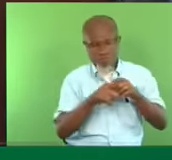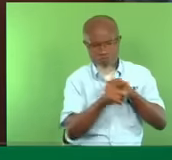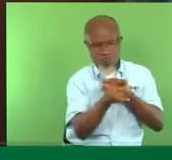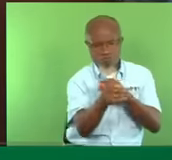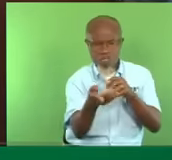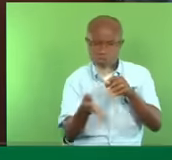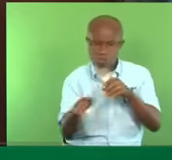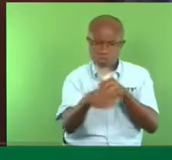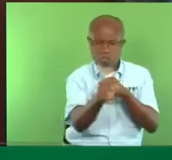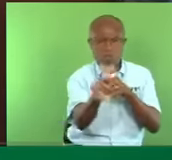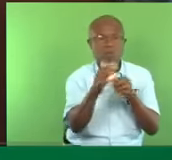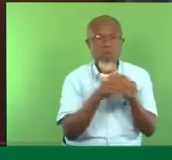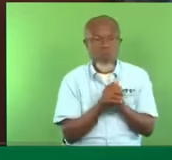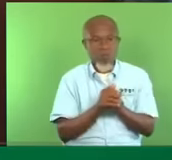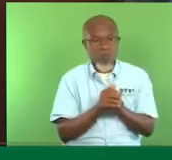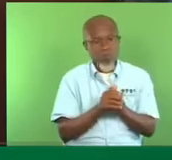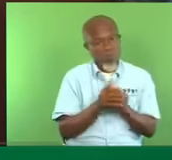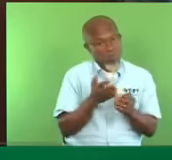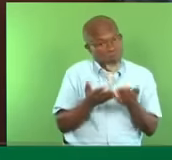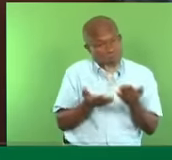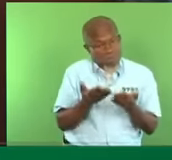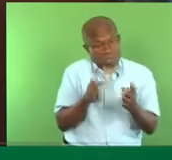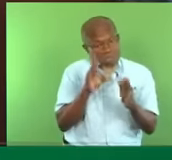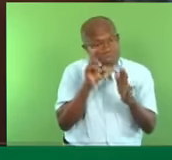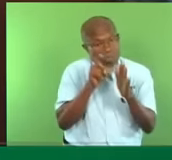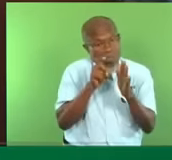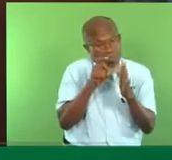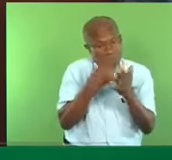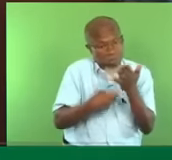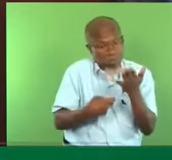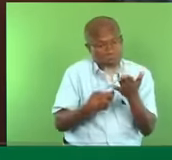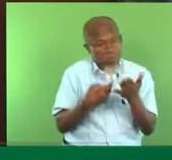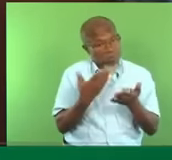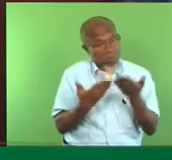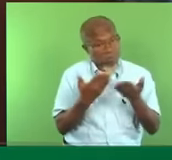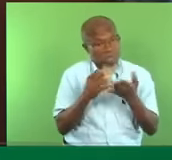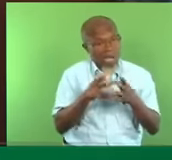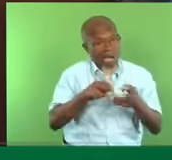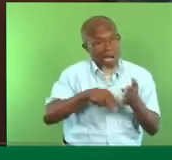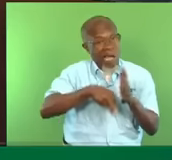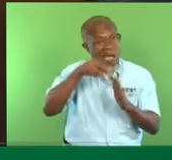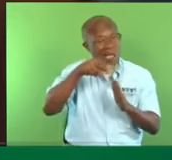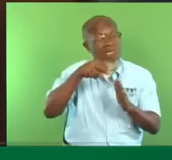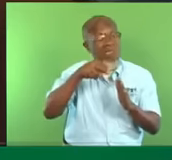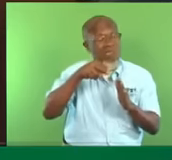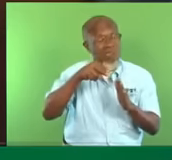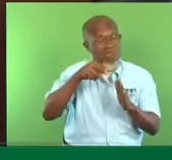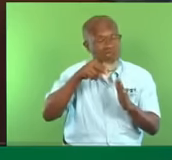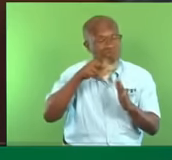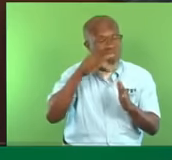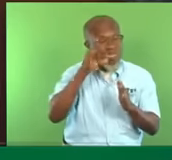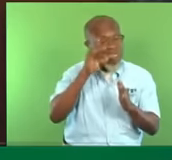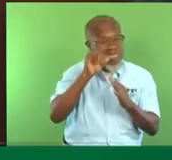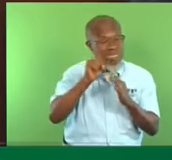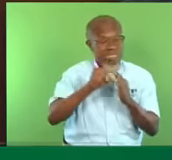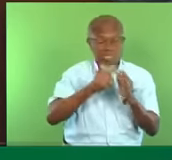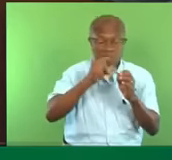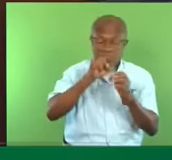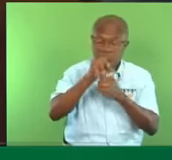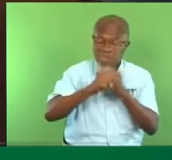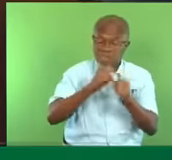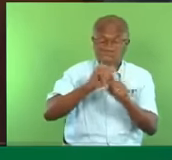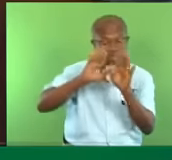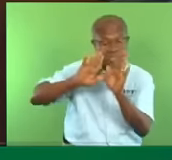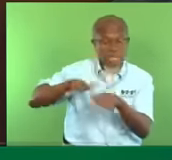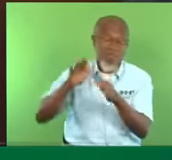cost of doing that must be significant as well because they have left it for eight years. So that's a significant cost. But the Minister of Education could